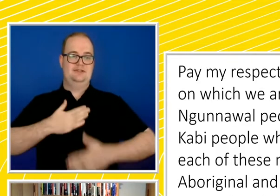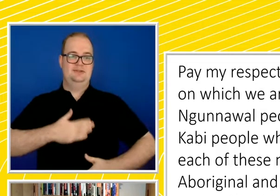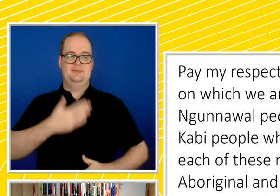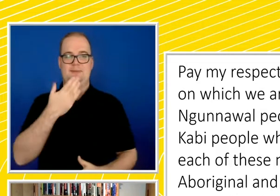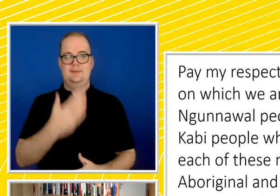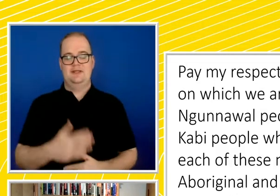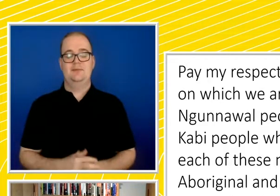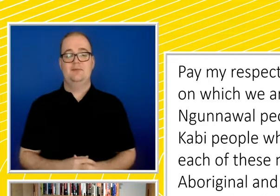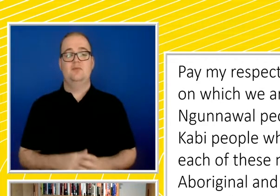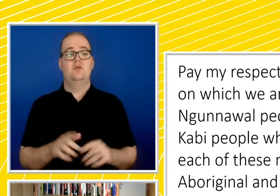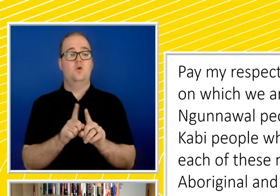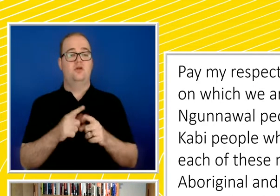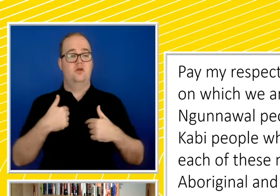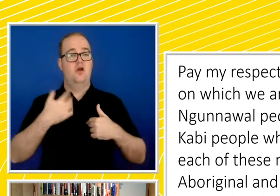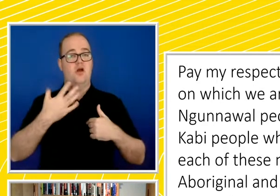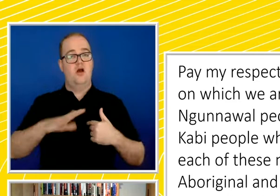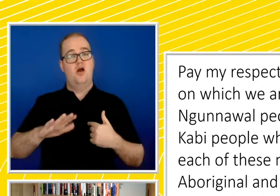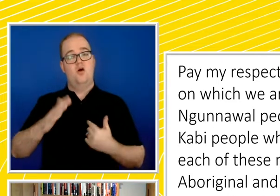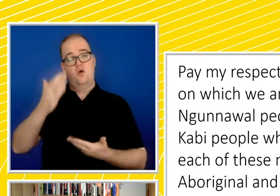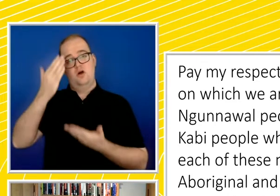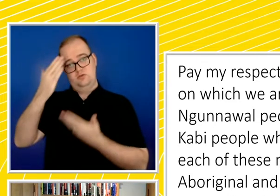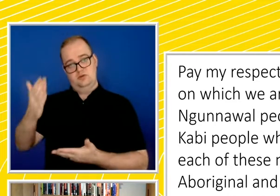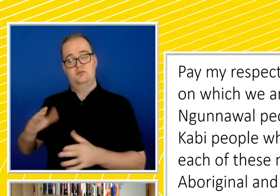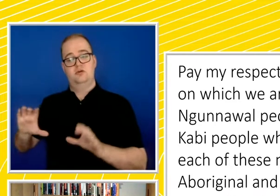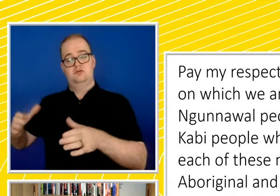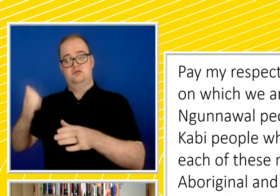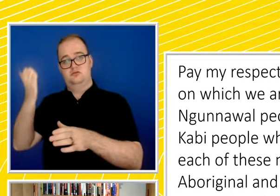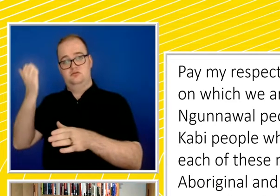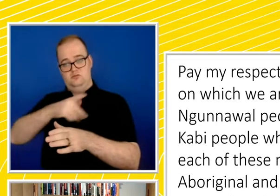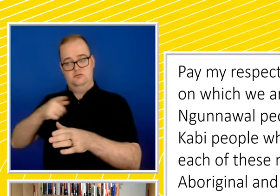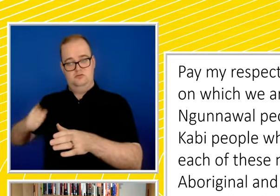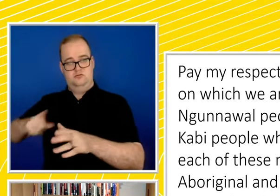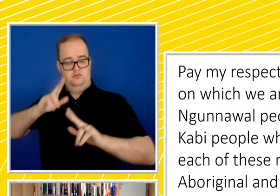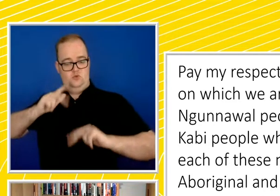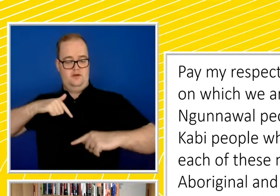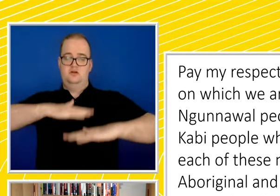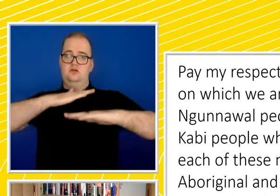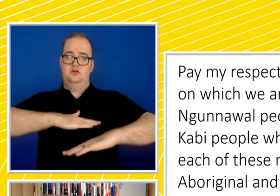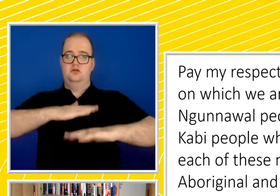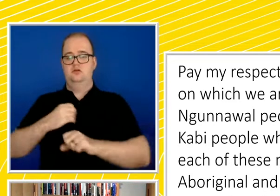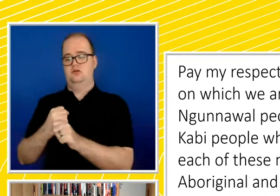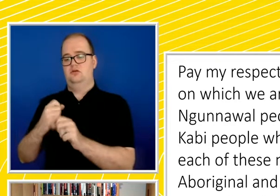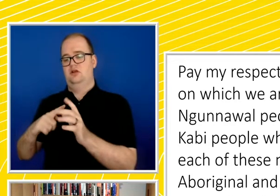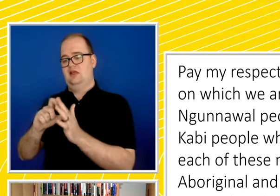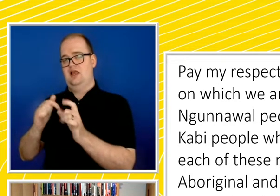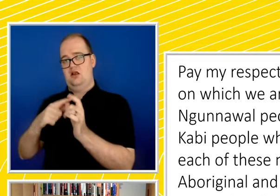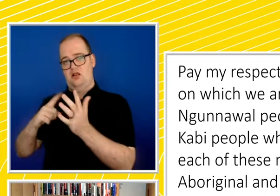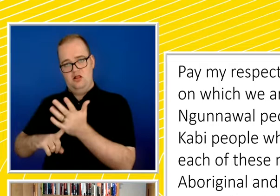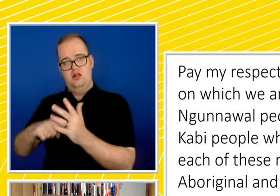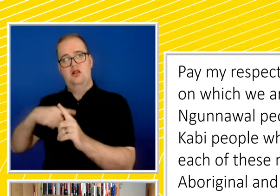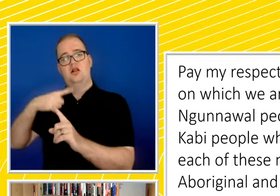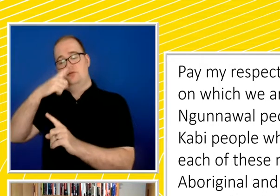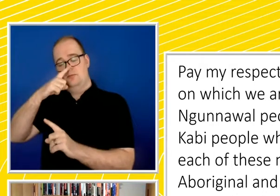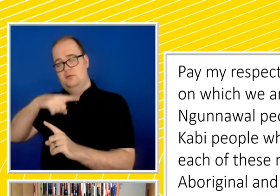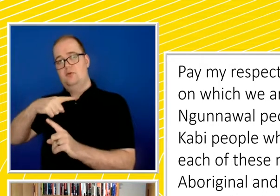I'd also like to pay my respects to the traditional owners of the land on which we're meeting, the Betagol, Gadigol, and Ngunnawal people, where you are